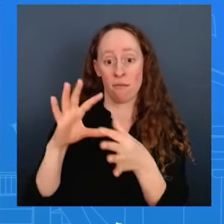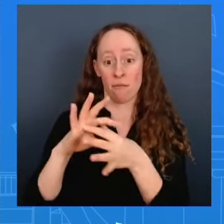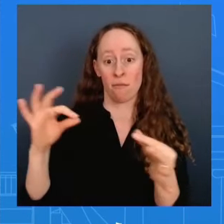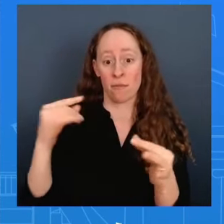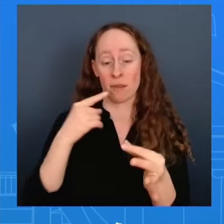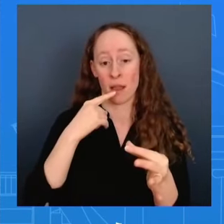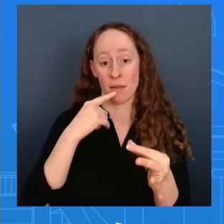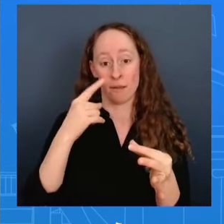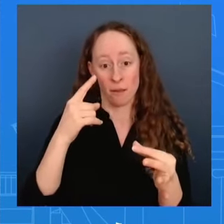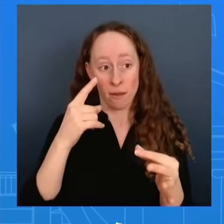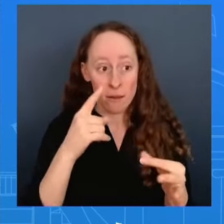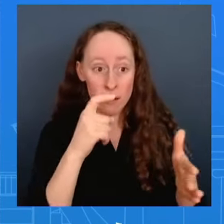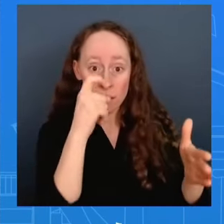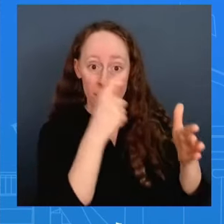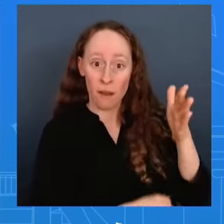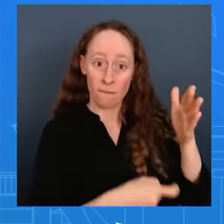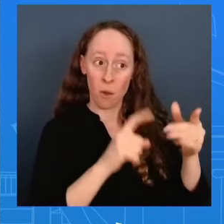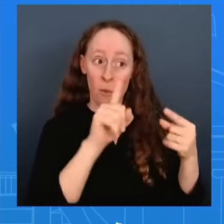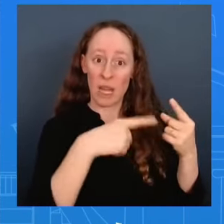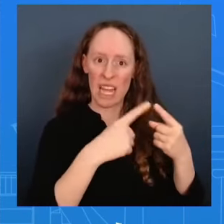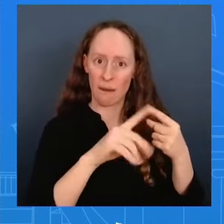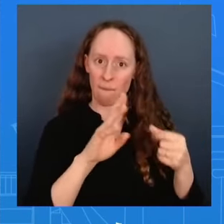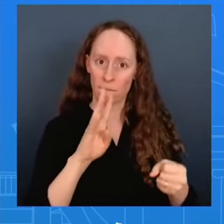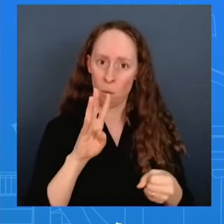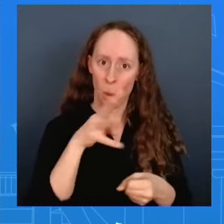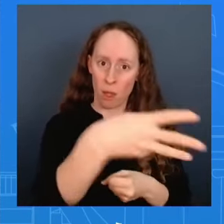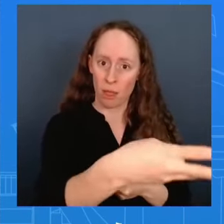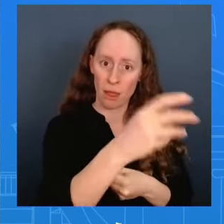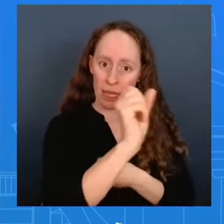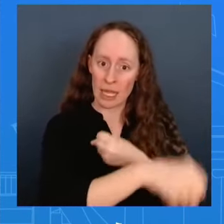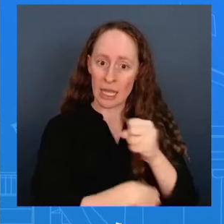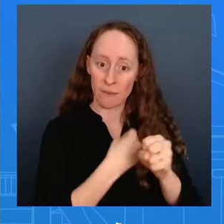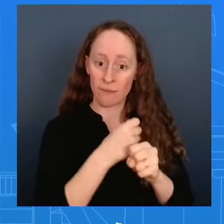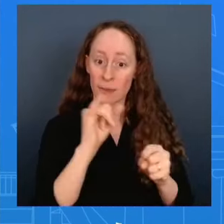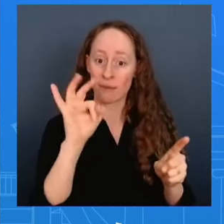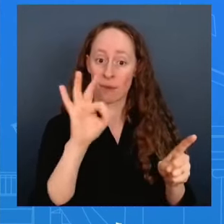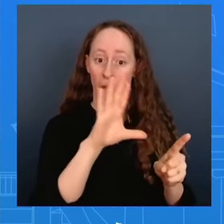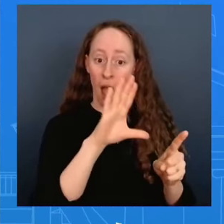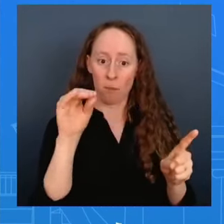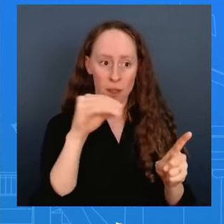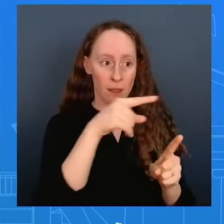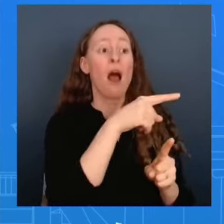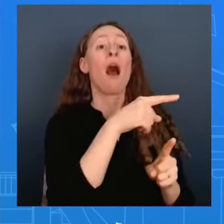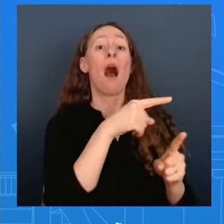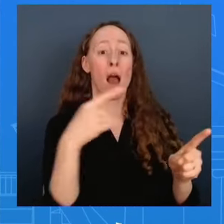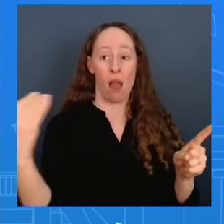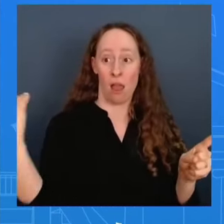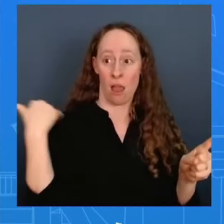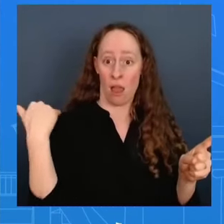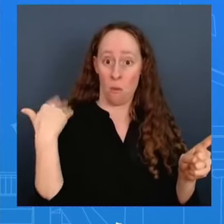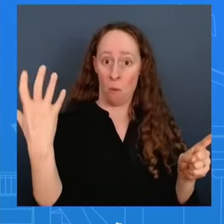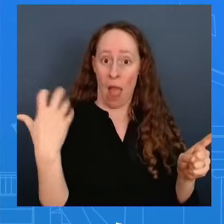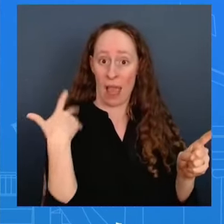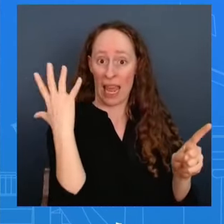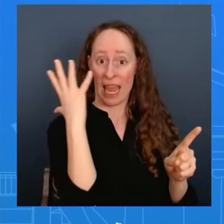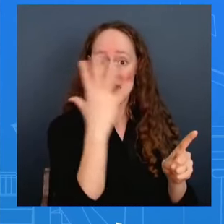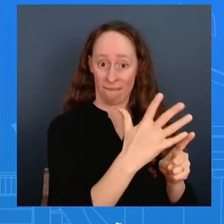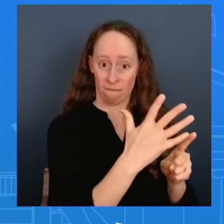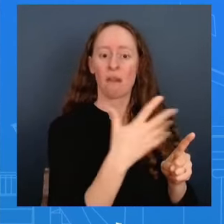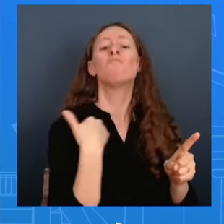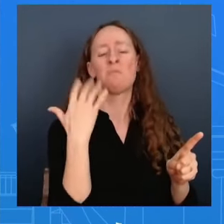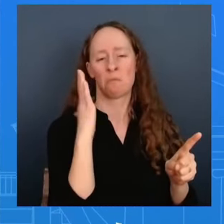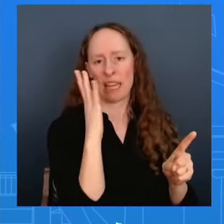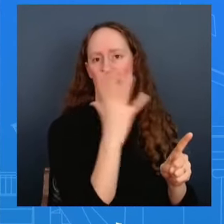tariffs who asks us to keep them we keep them that is what happened in 2022 because the tariffs first went on in 2018.